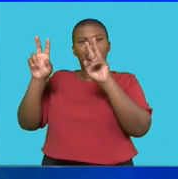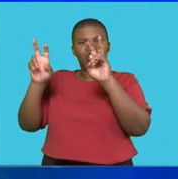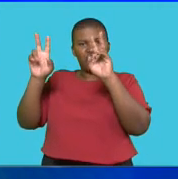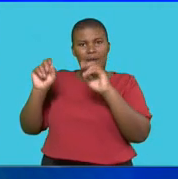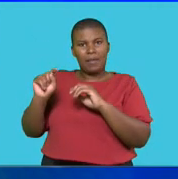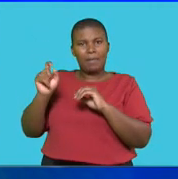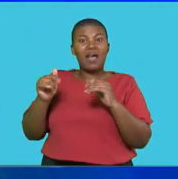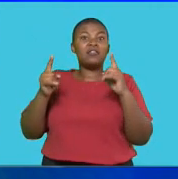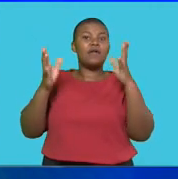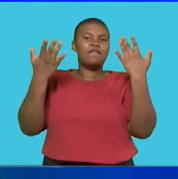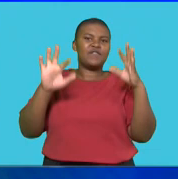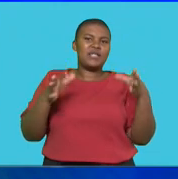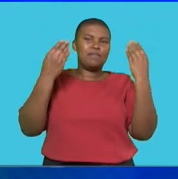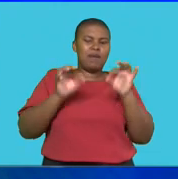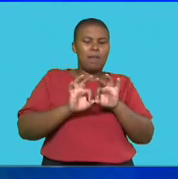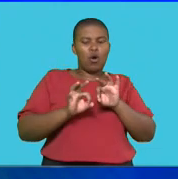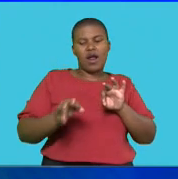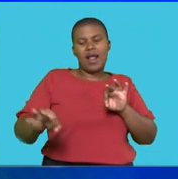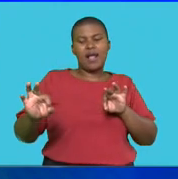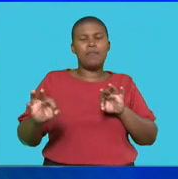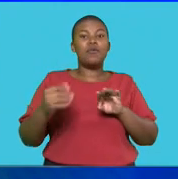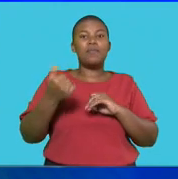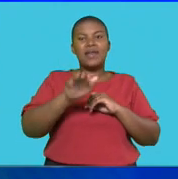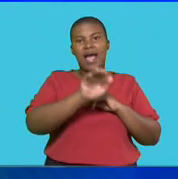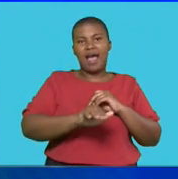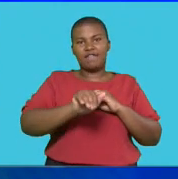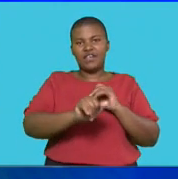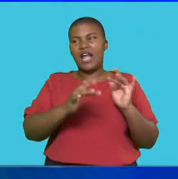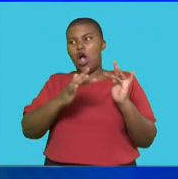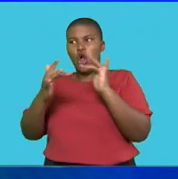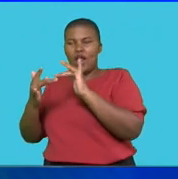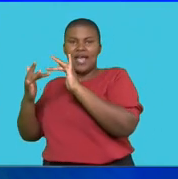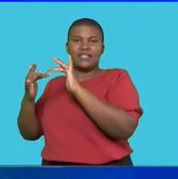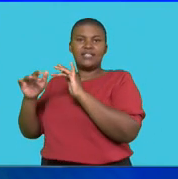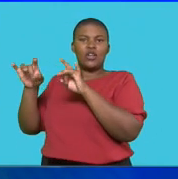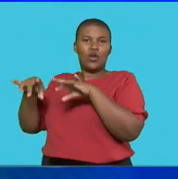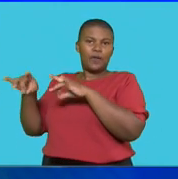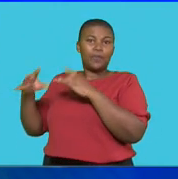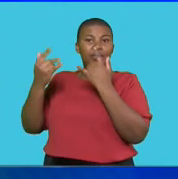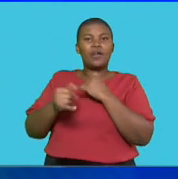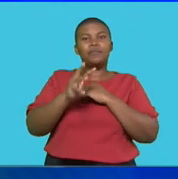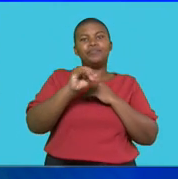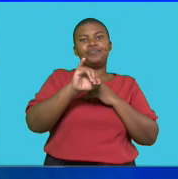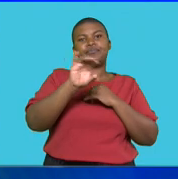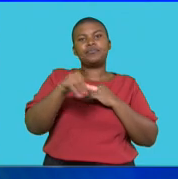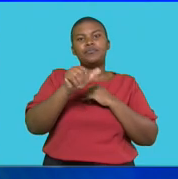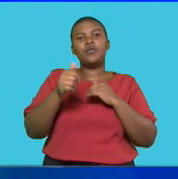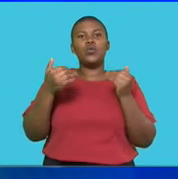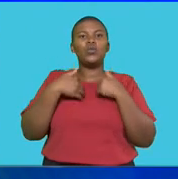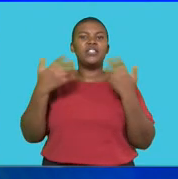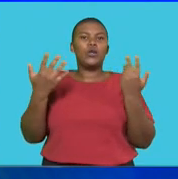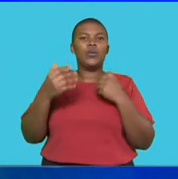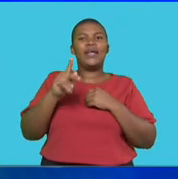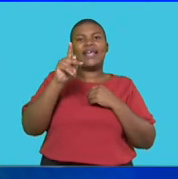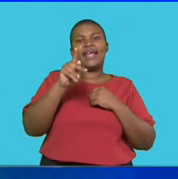implementation of Equinal Cable, which connects Africa with Europe. Umoja's route will commence in Kenya, transversing